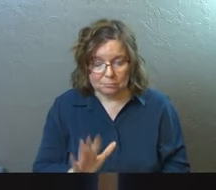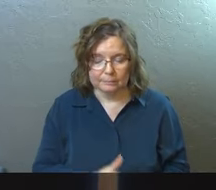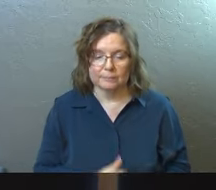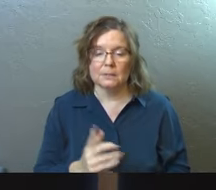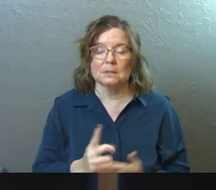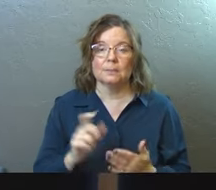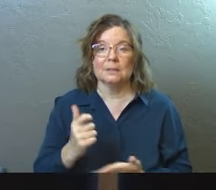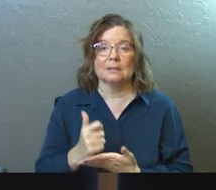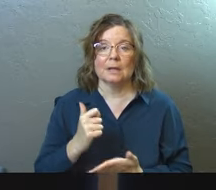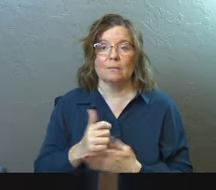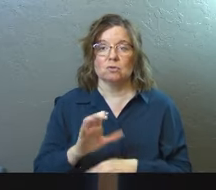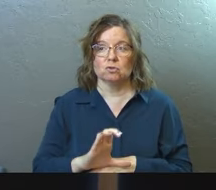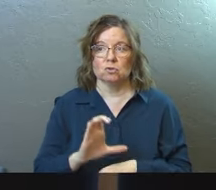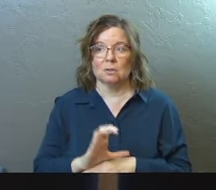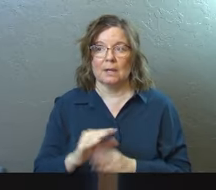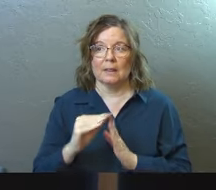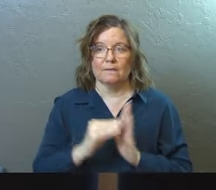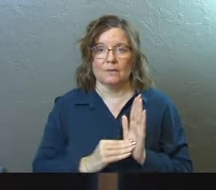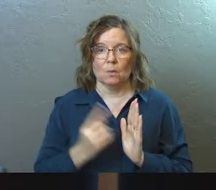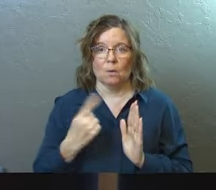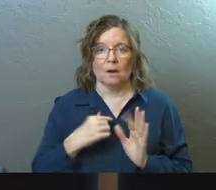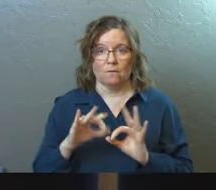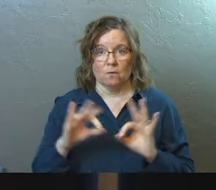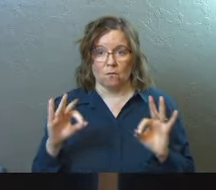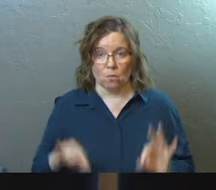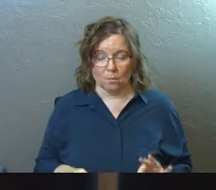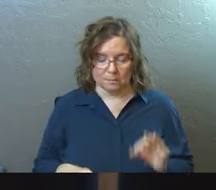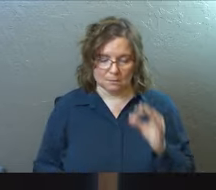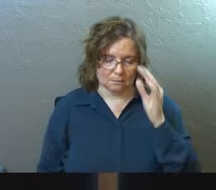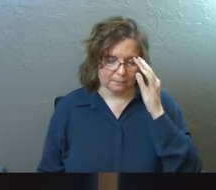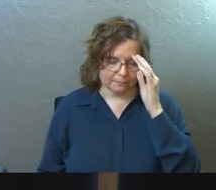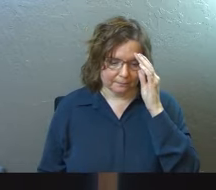Somebody needs some help from our church and they filled out one of our forms.